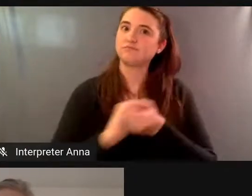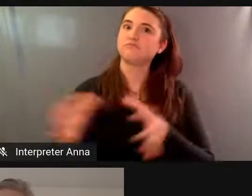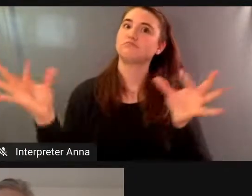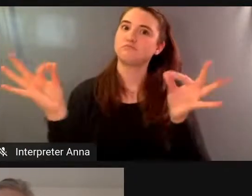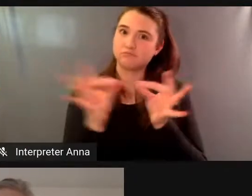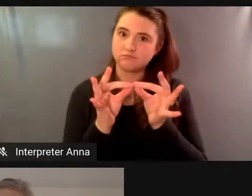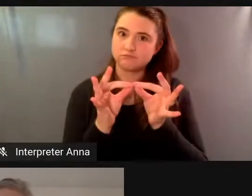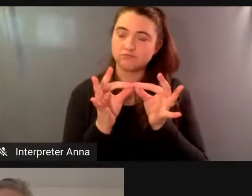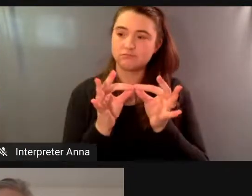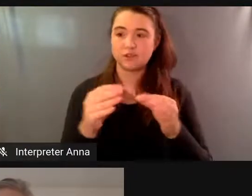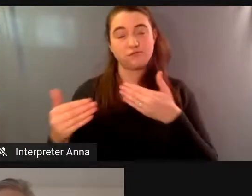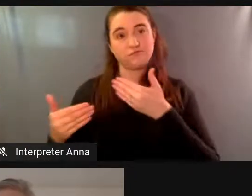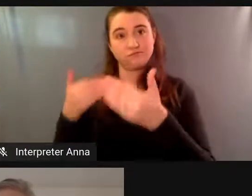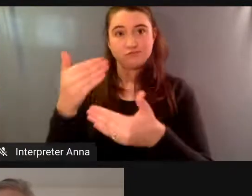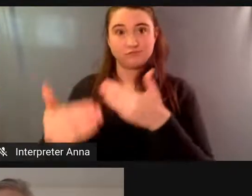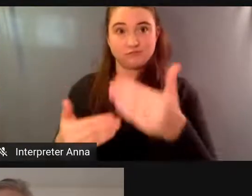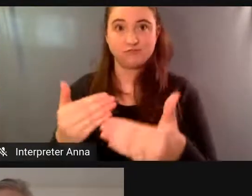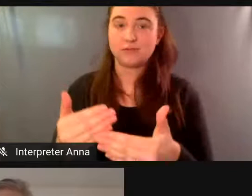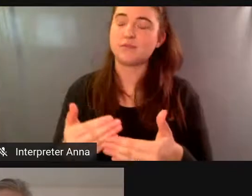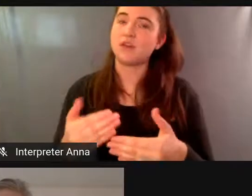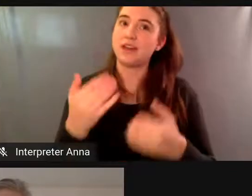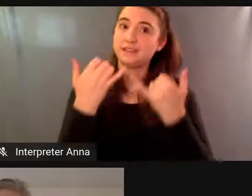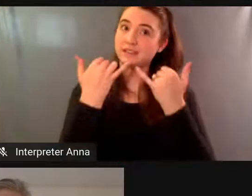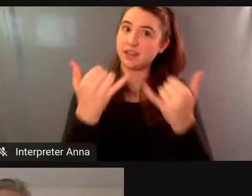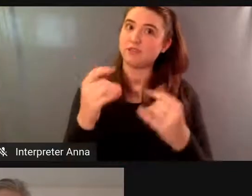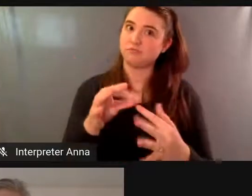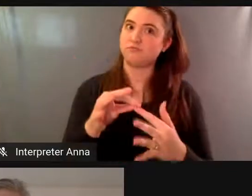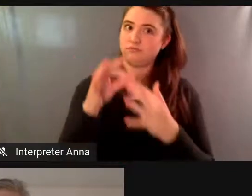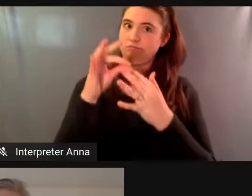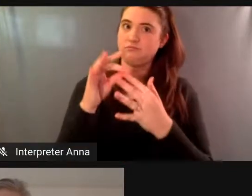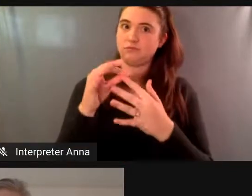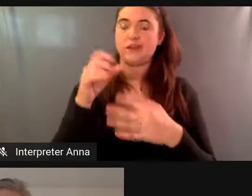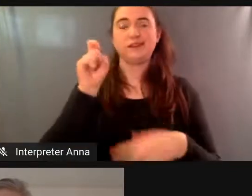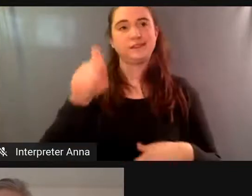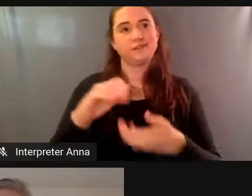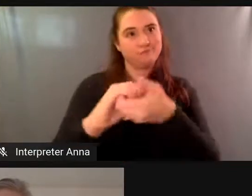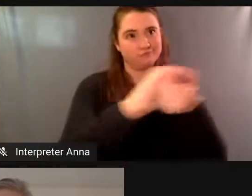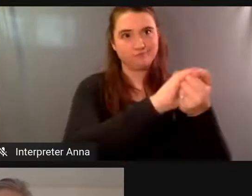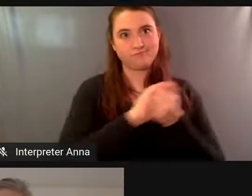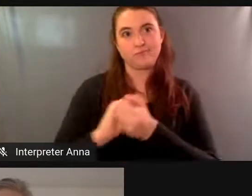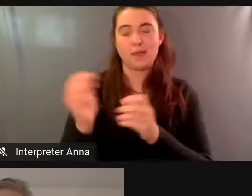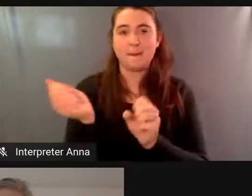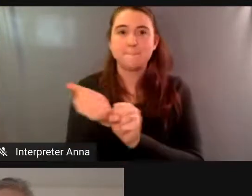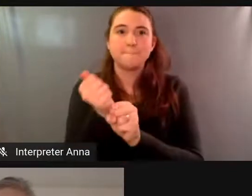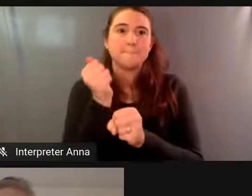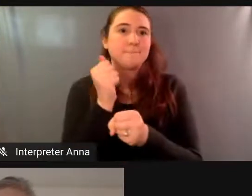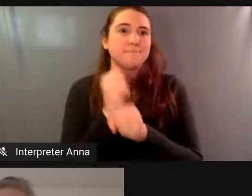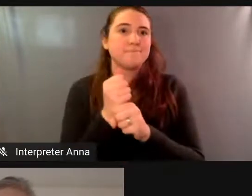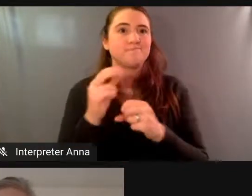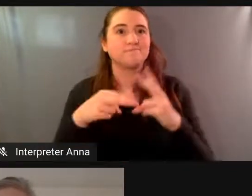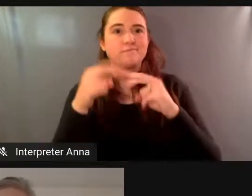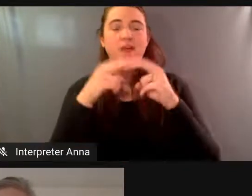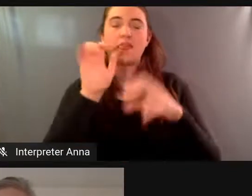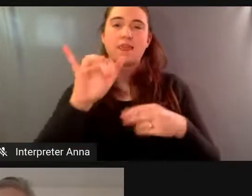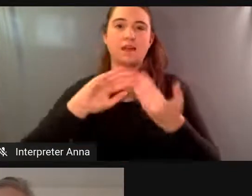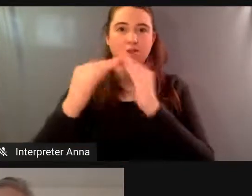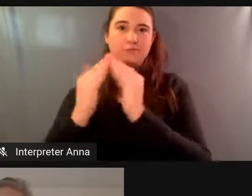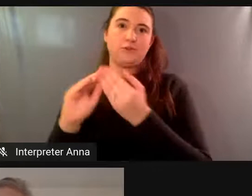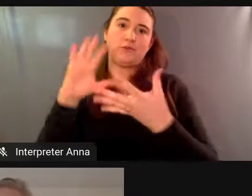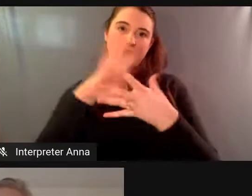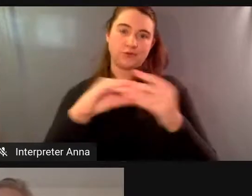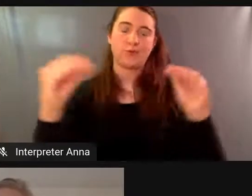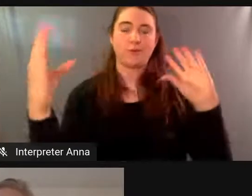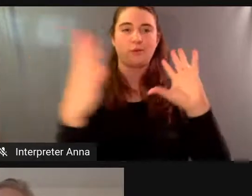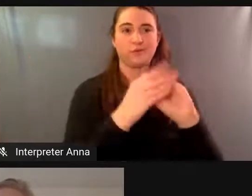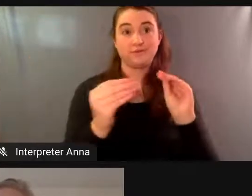going to be everything going forward now more than ever we need to work together to build community around storytelling and that is why we're so excited for tonight's